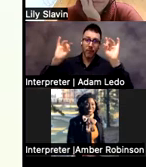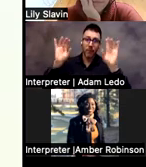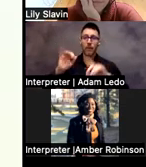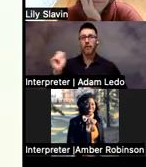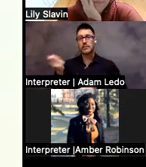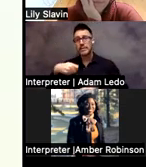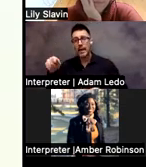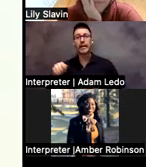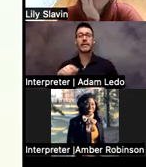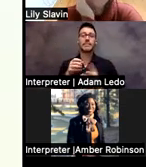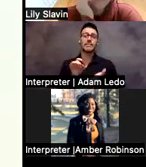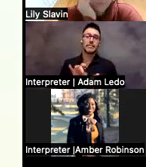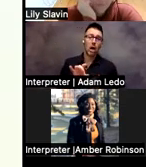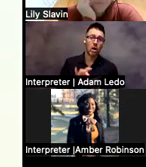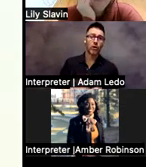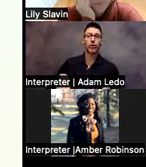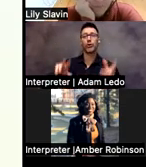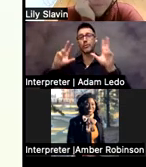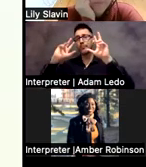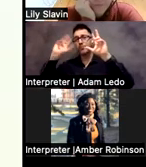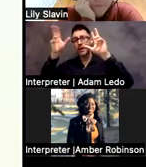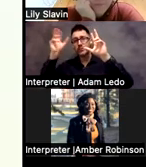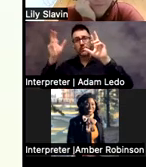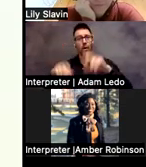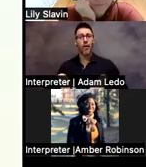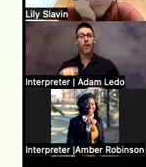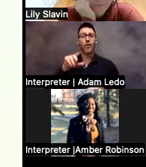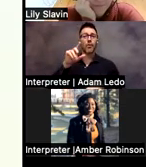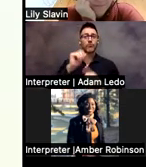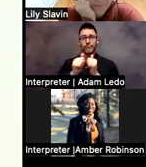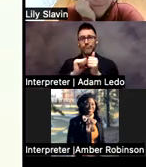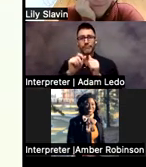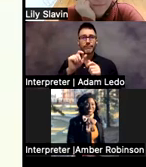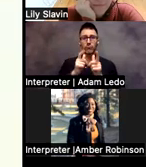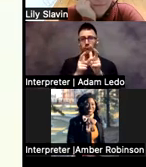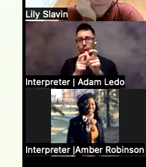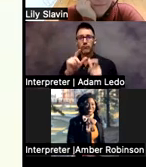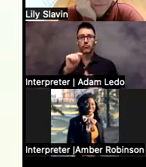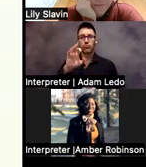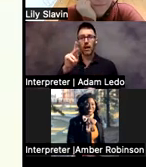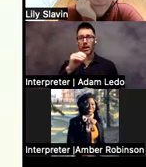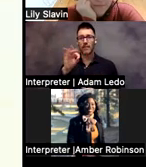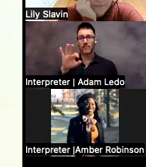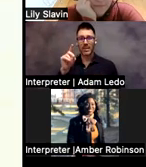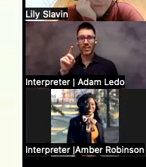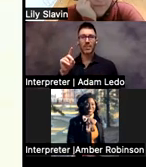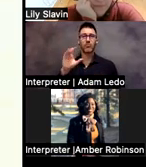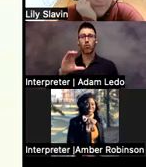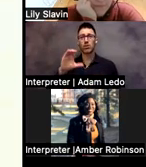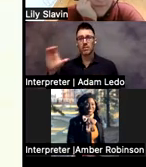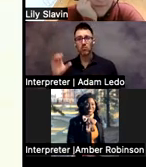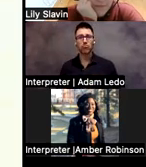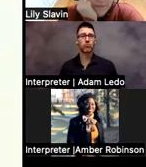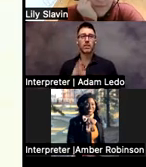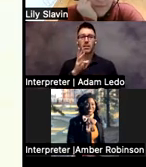soccer, basketball, track and field, cross country, aquatics, and wrestling.